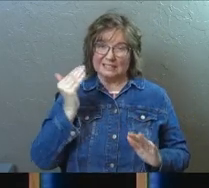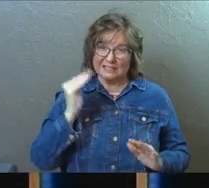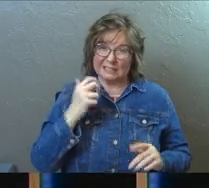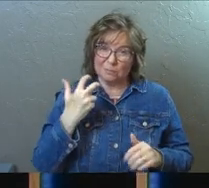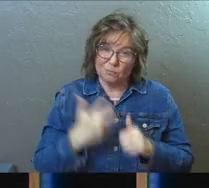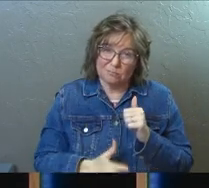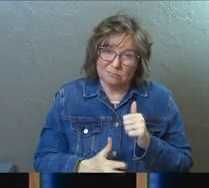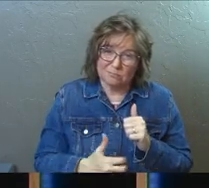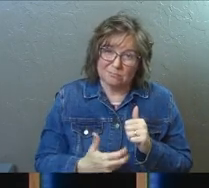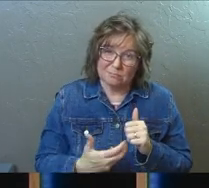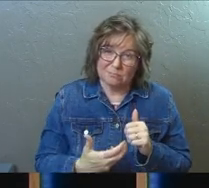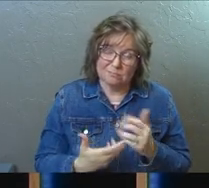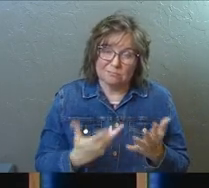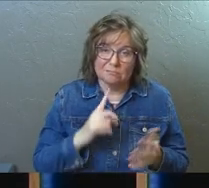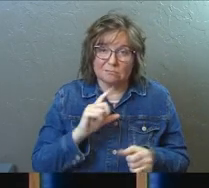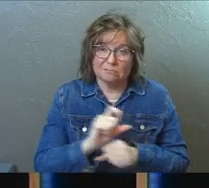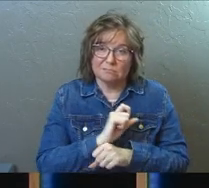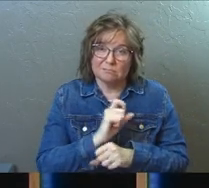harsh, and it is harsh.